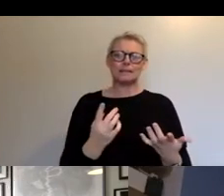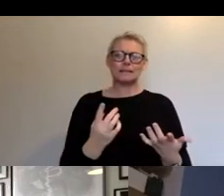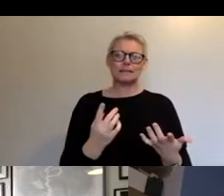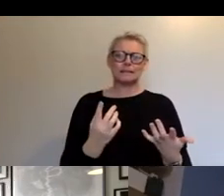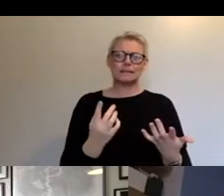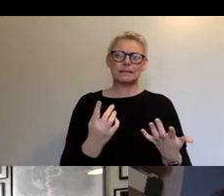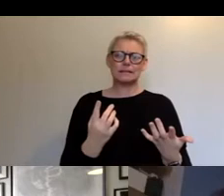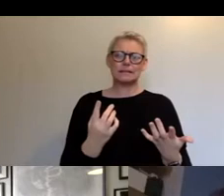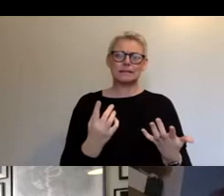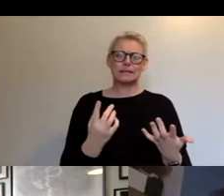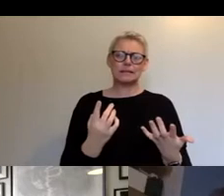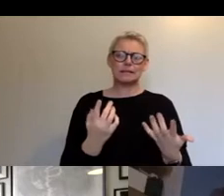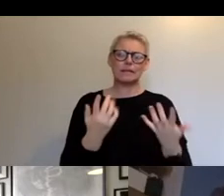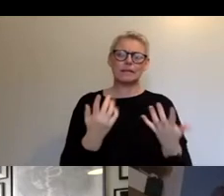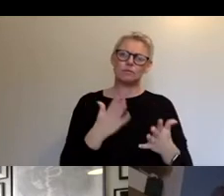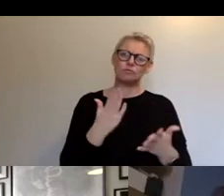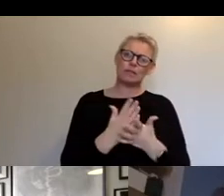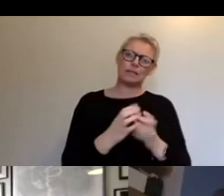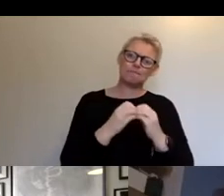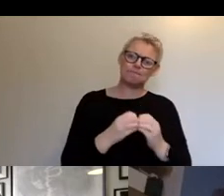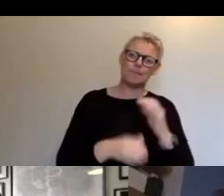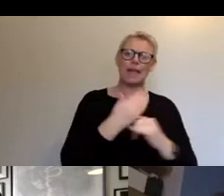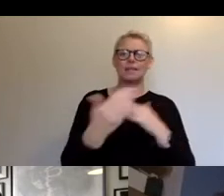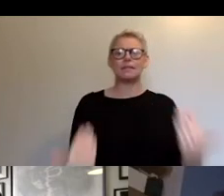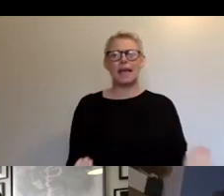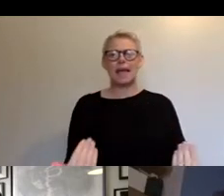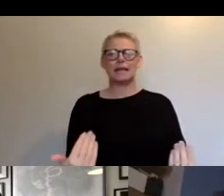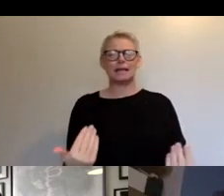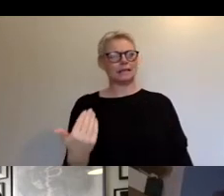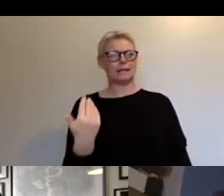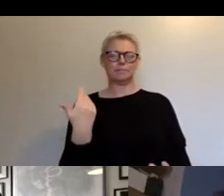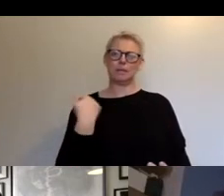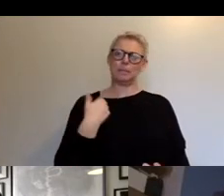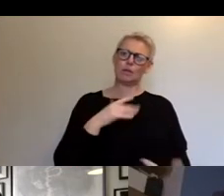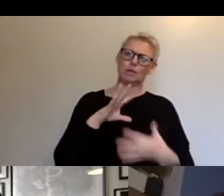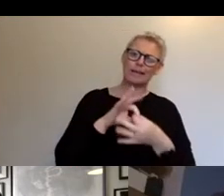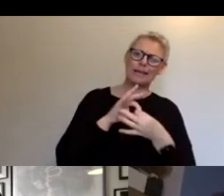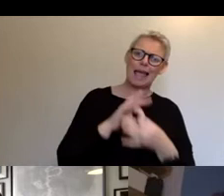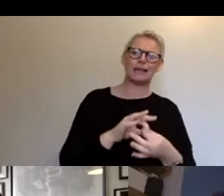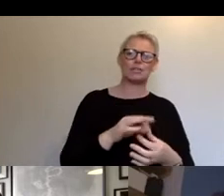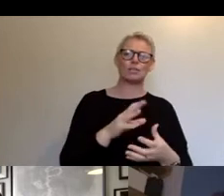That we could. Yeah, that people could engage with and latch on to.